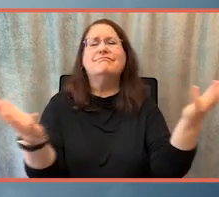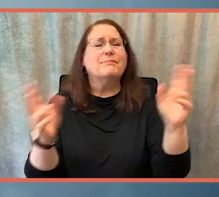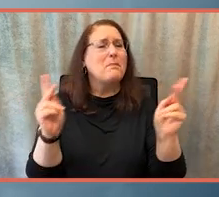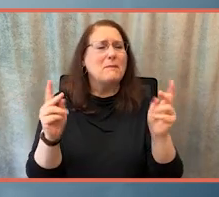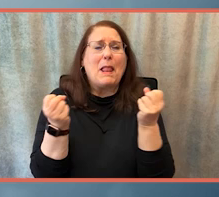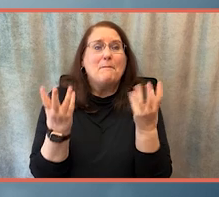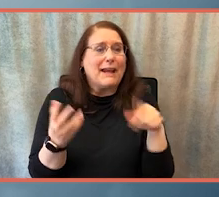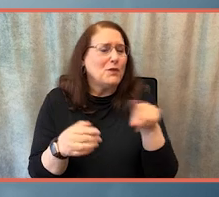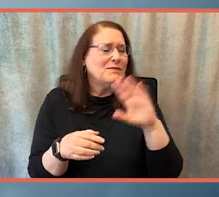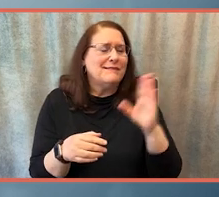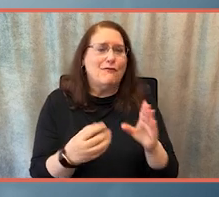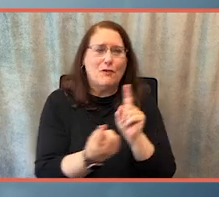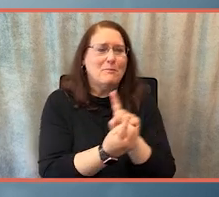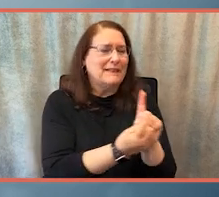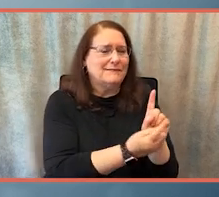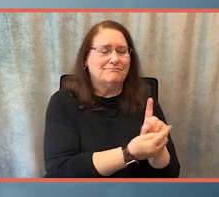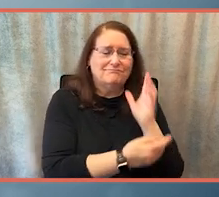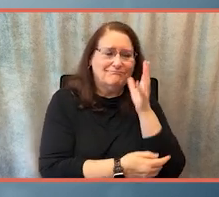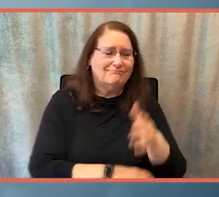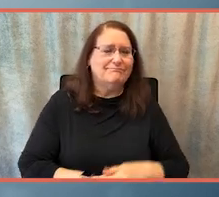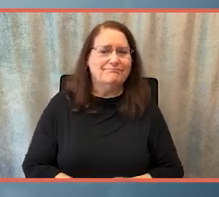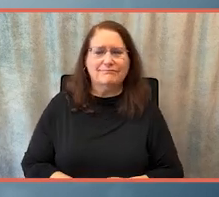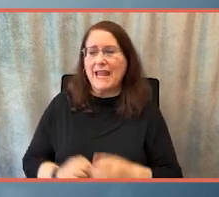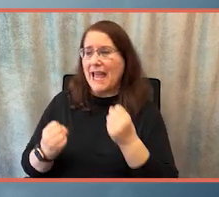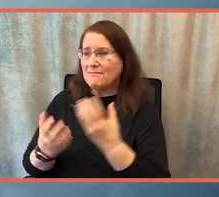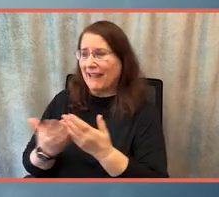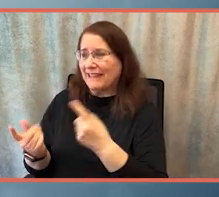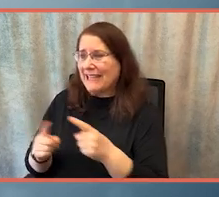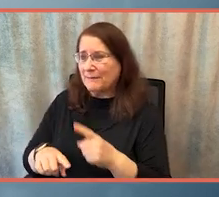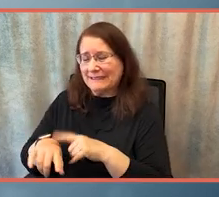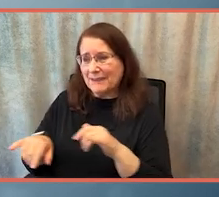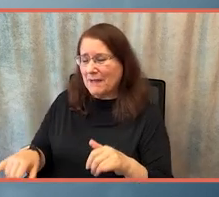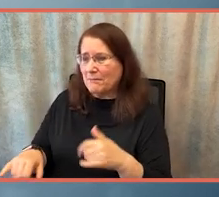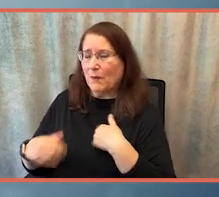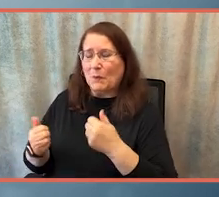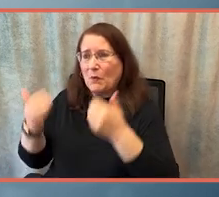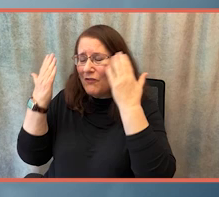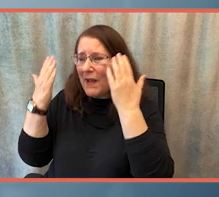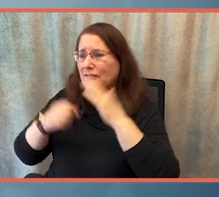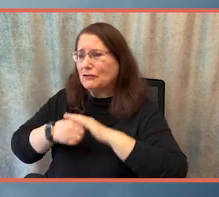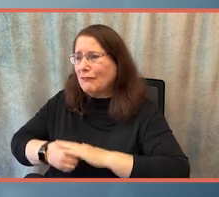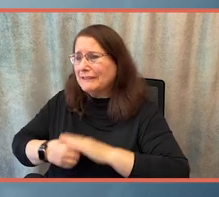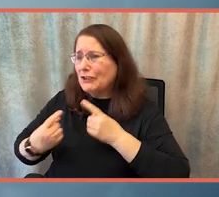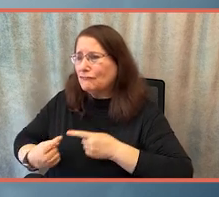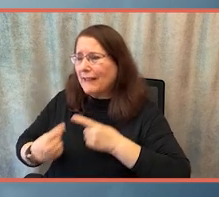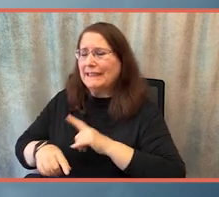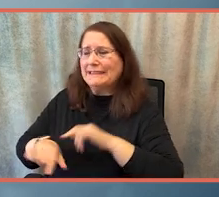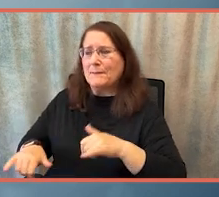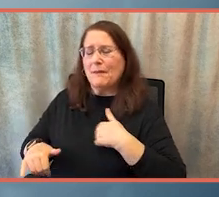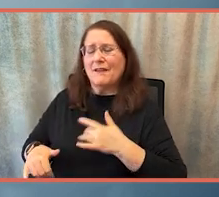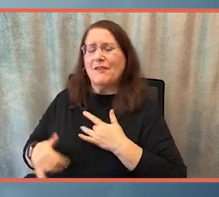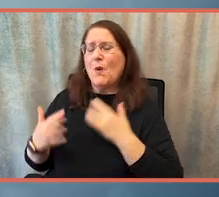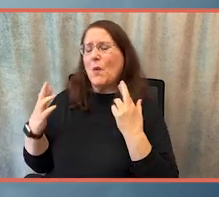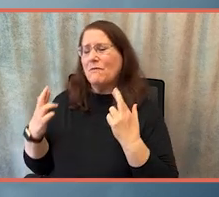meet. There's a lot going on at once. I'm overwhelmed, I'm stressed, I'm struggling, but I'm also very hopeful. My